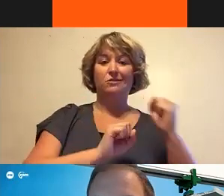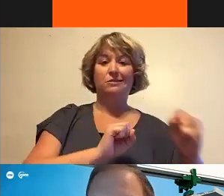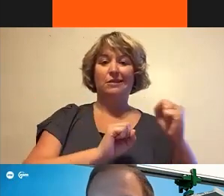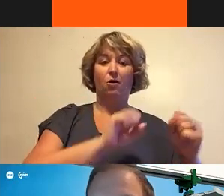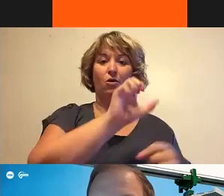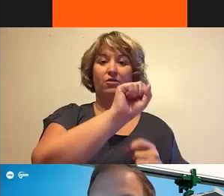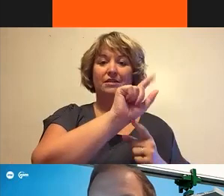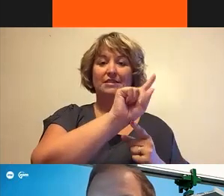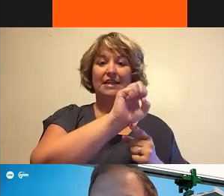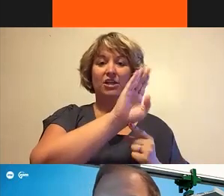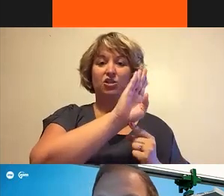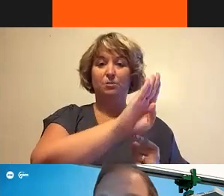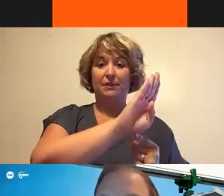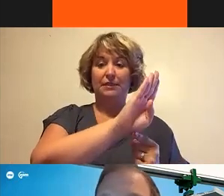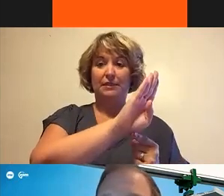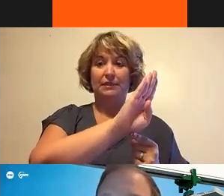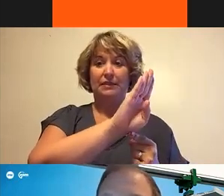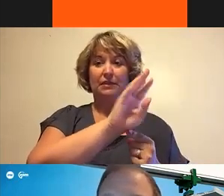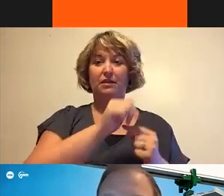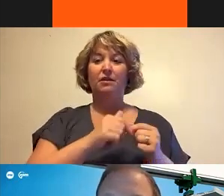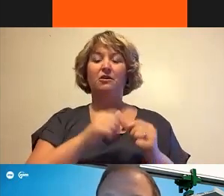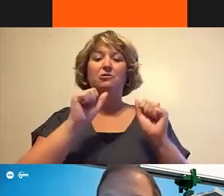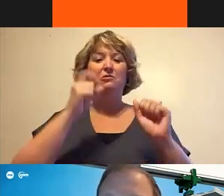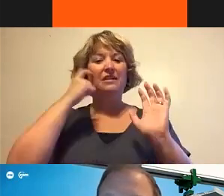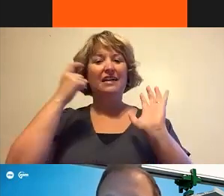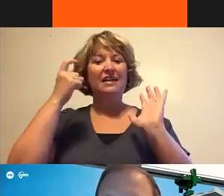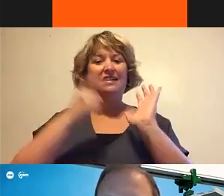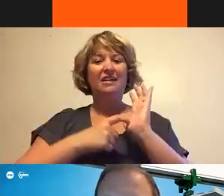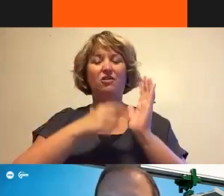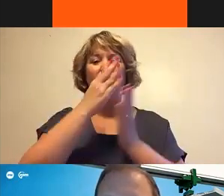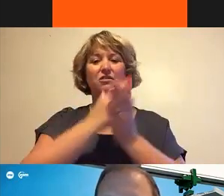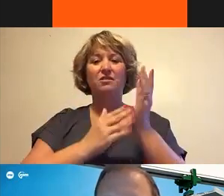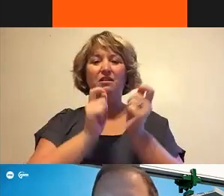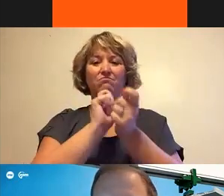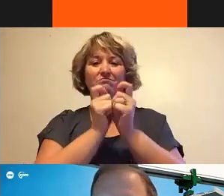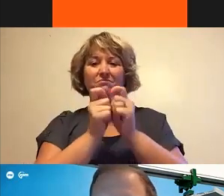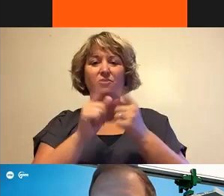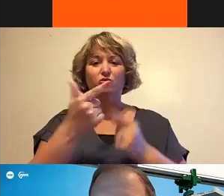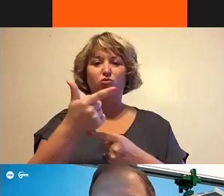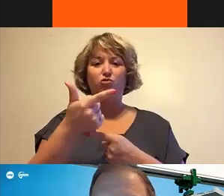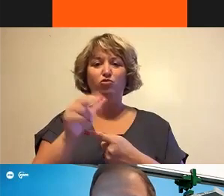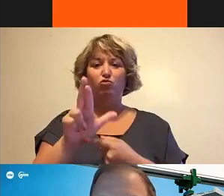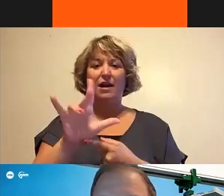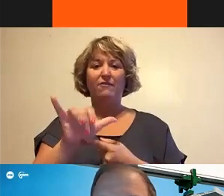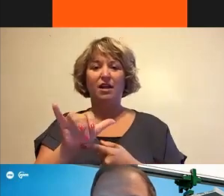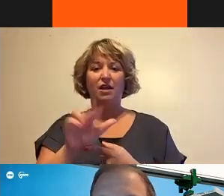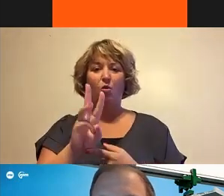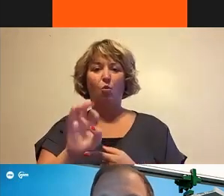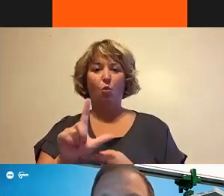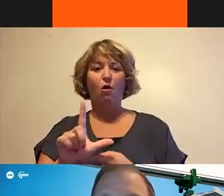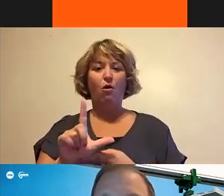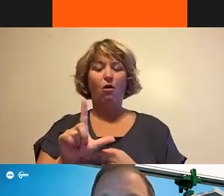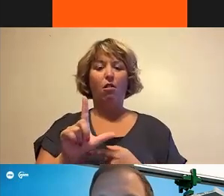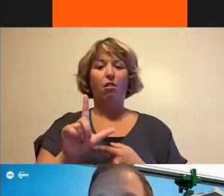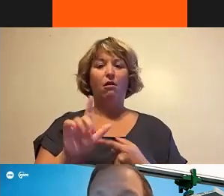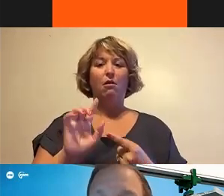The existing gravity wall, you can see there's some modifications to it, but it will – it will by and large be in existence at